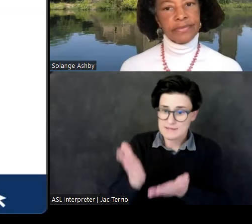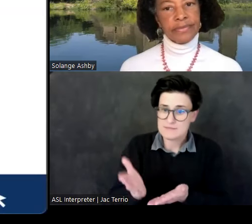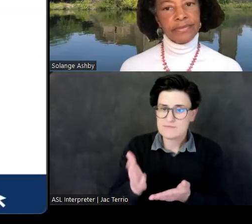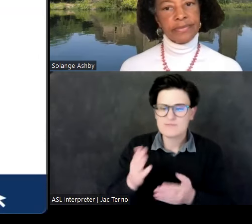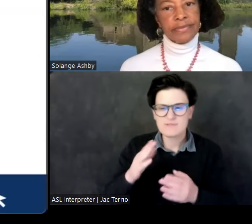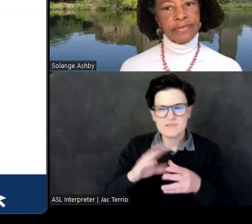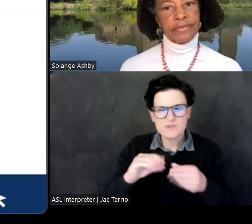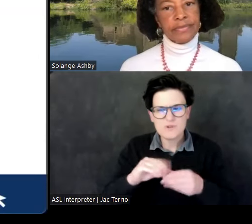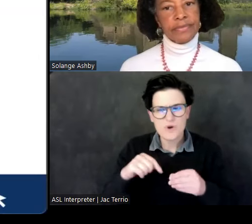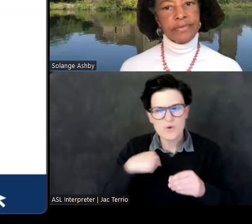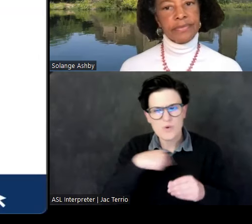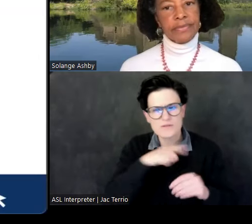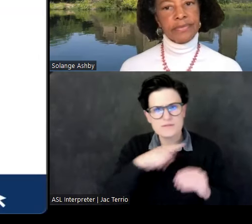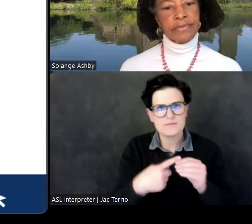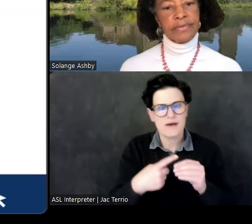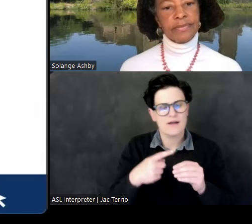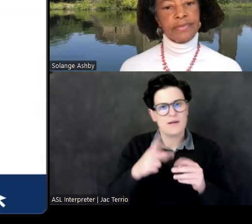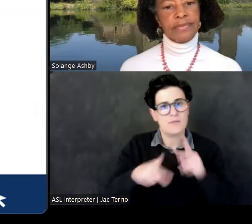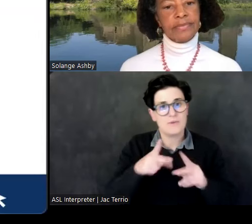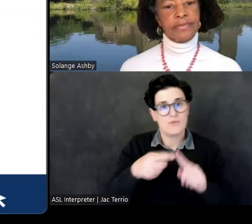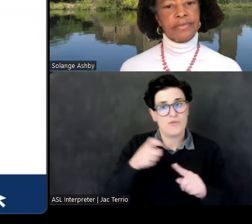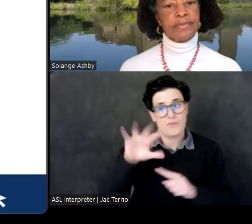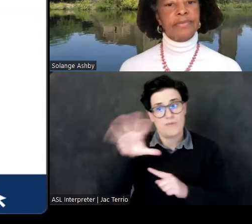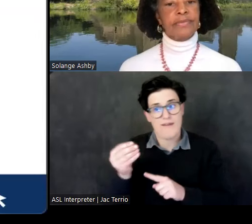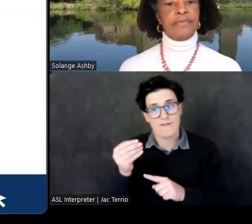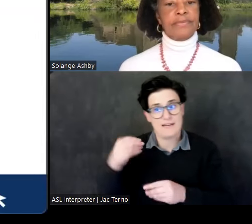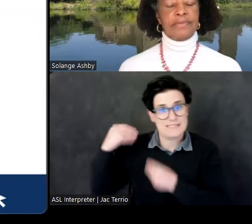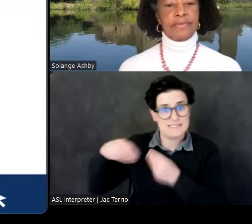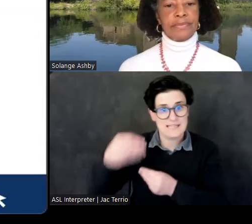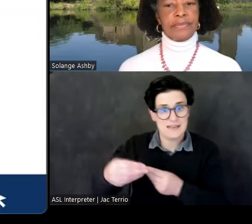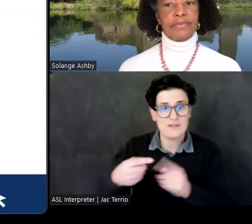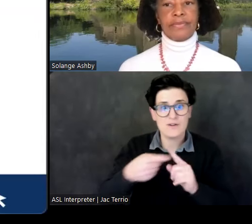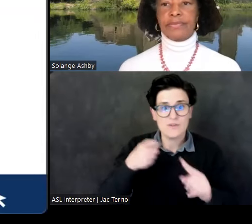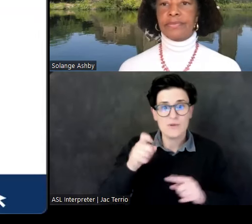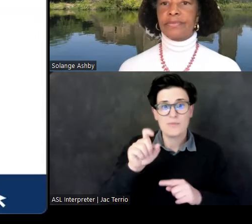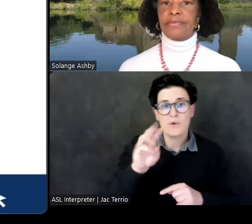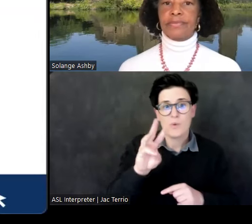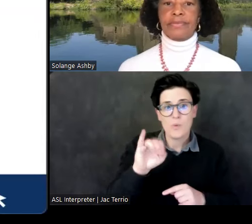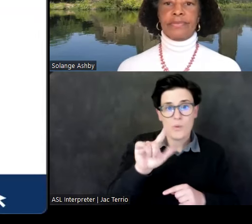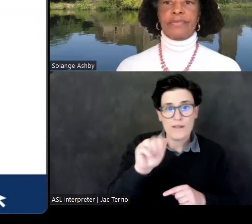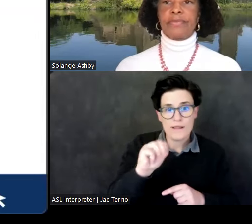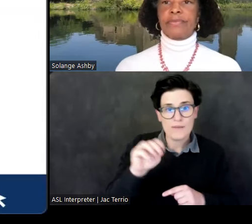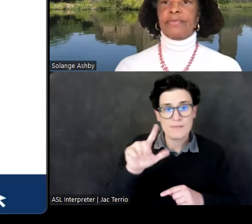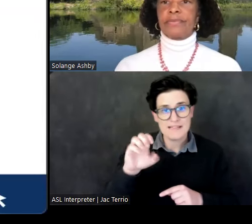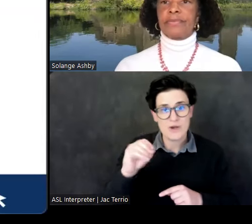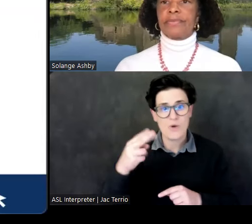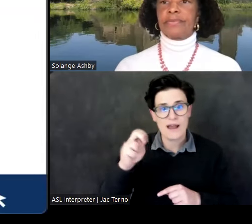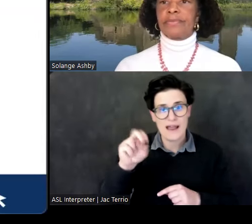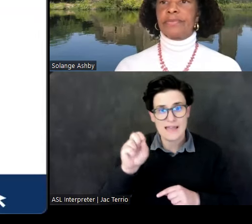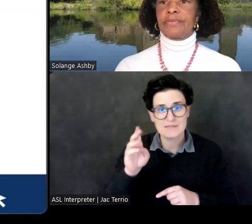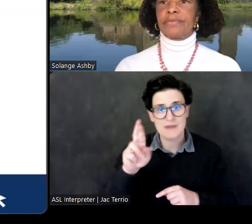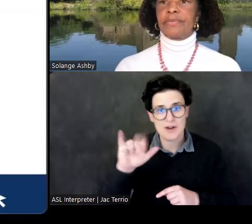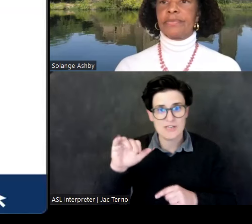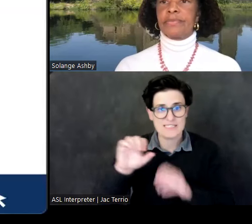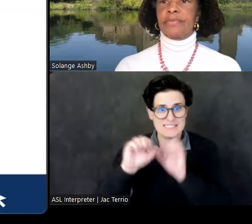through the William Leo Hansberry society, which aims to help them navigate contemporary efforts at consigning certain things